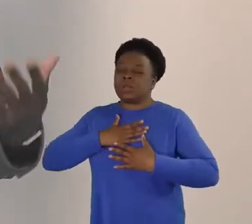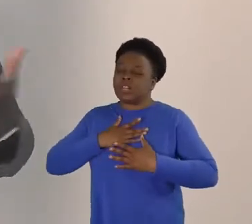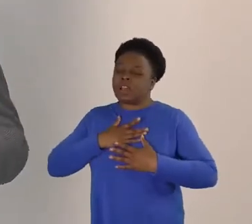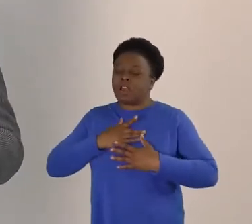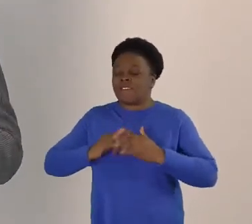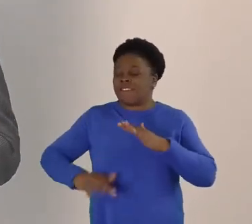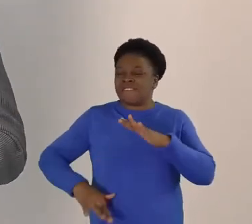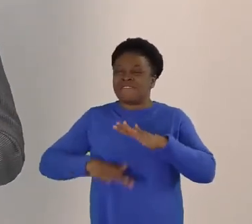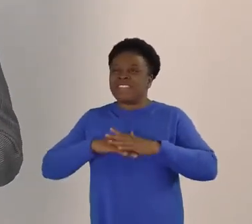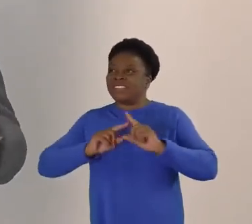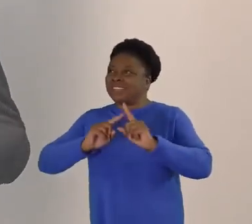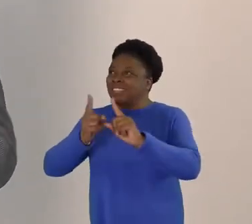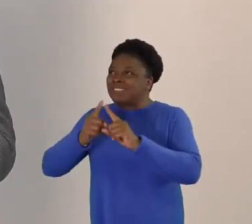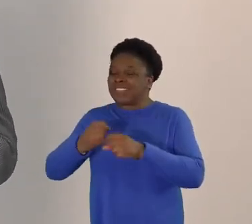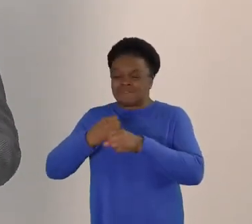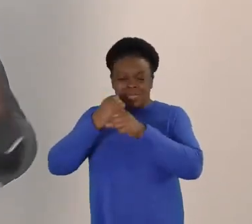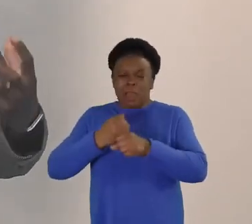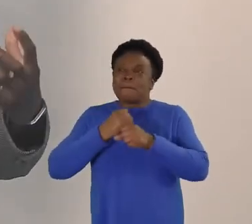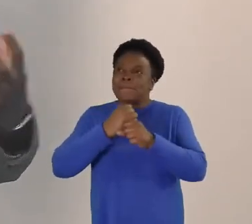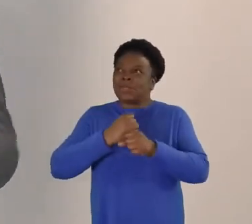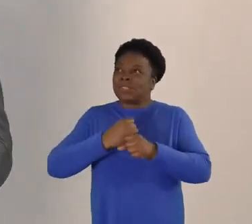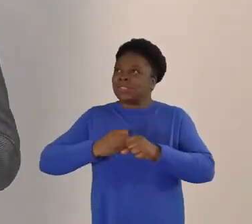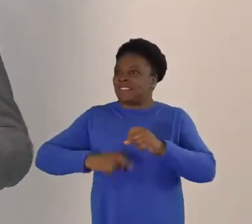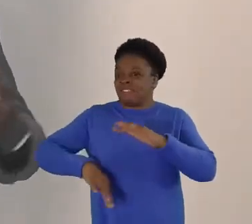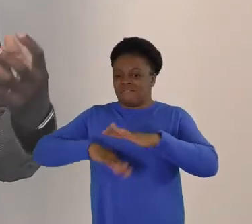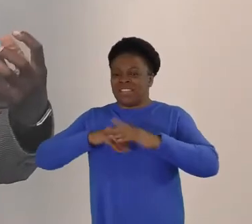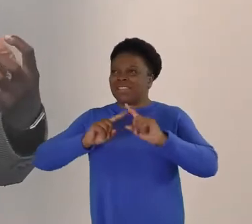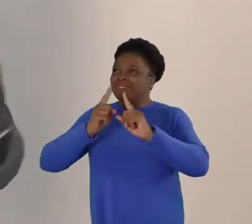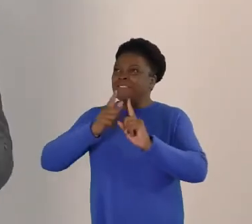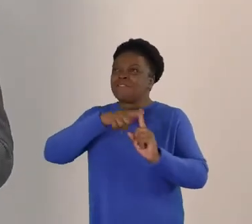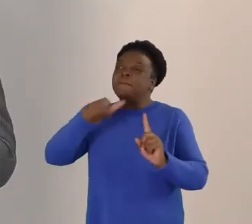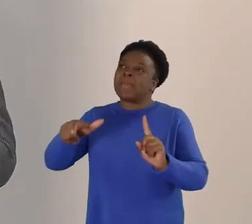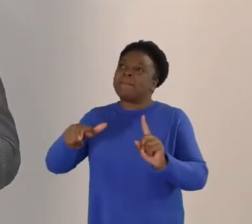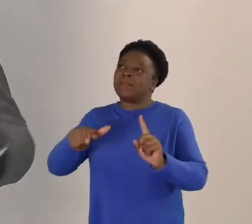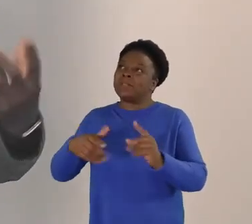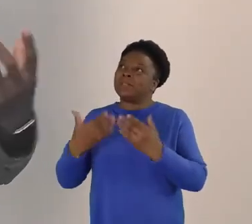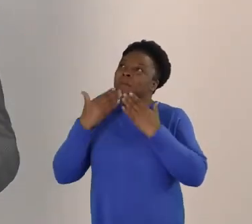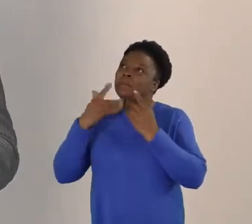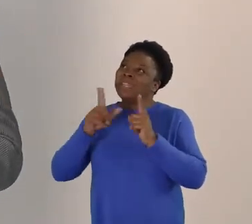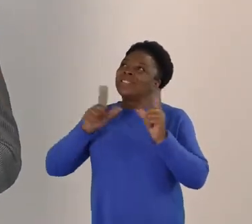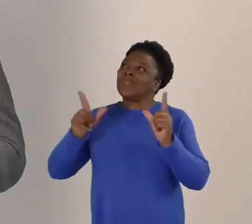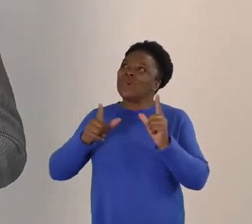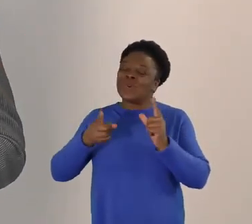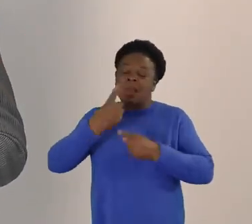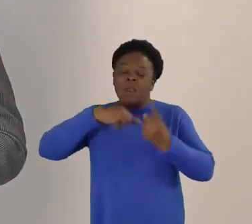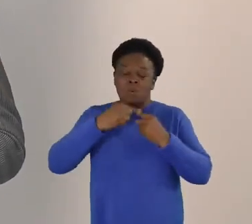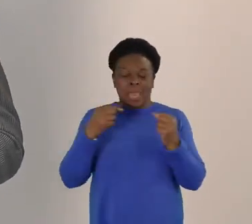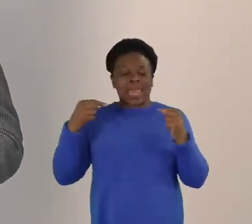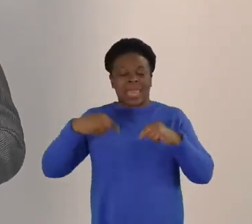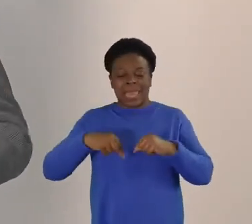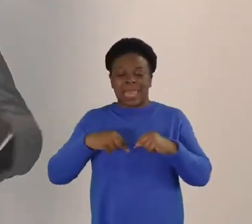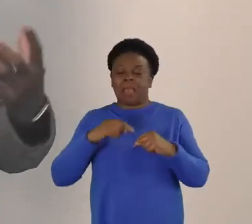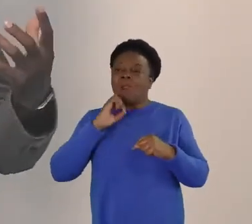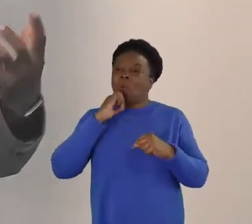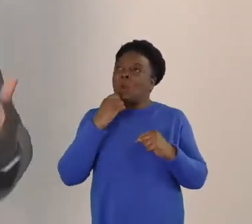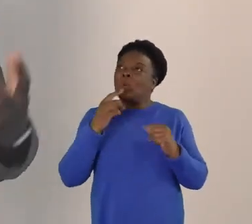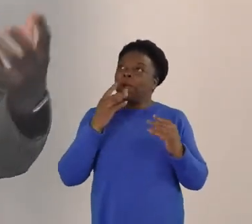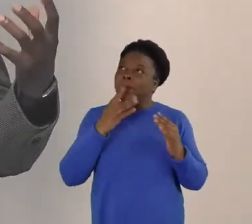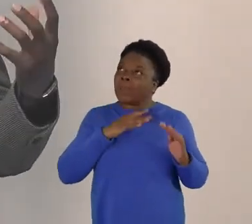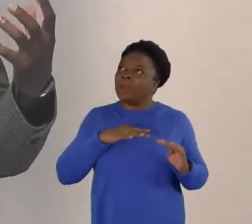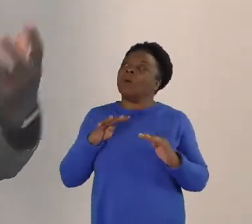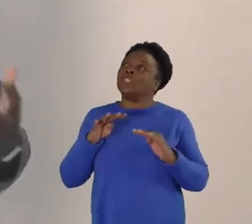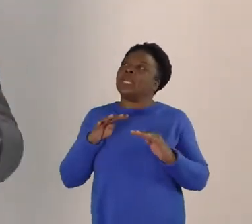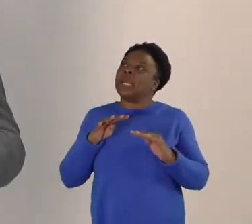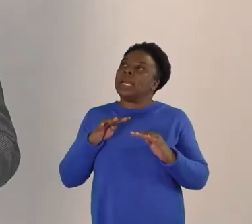Father, we, once more, as a Baptist movement, as we come to assembly, come to listen to one another, come to learn from each other, we ask, Lord, that you would